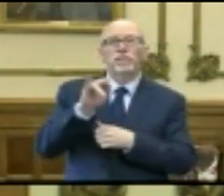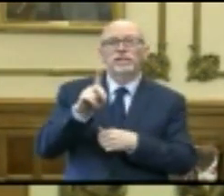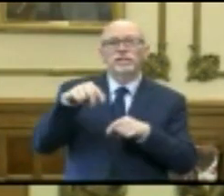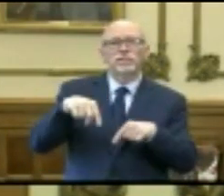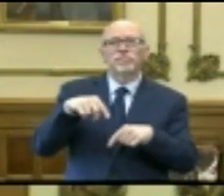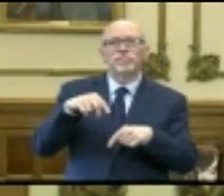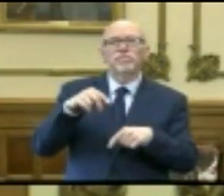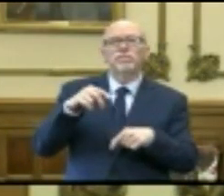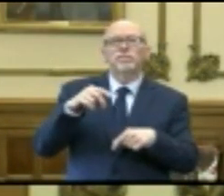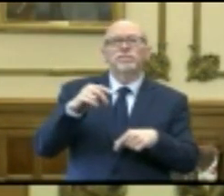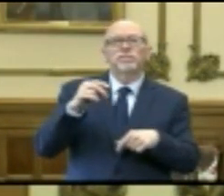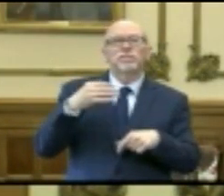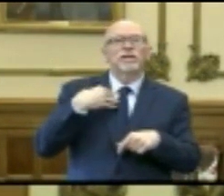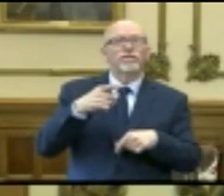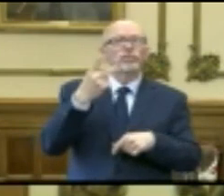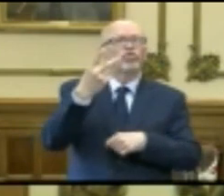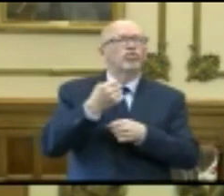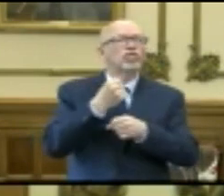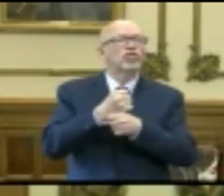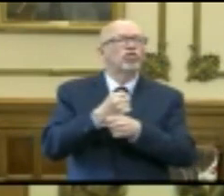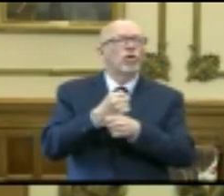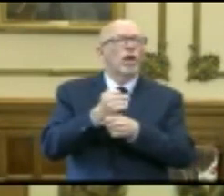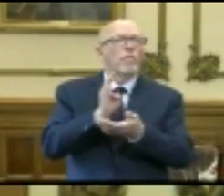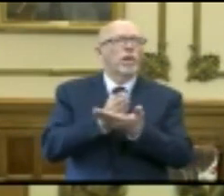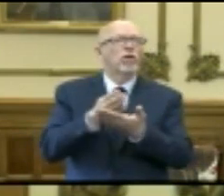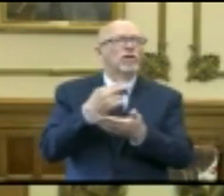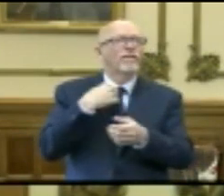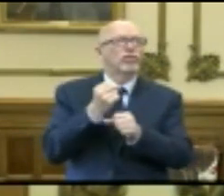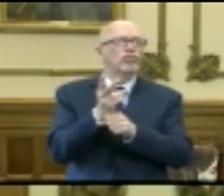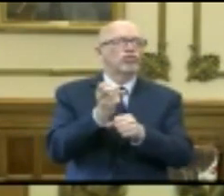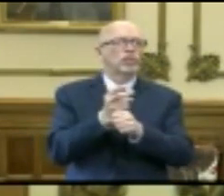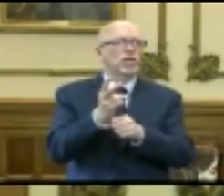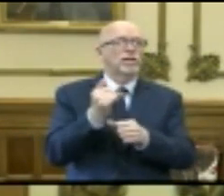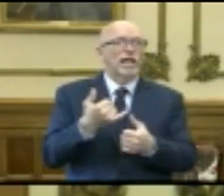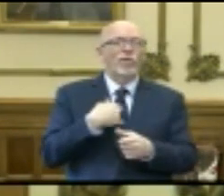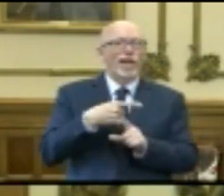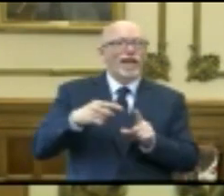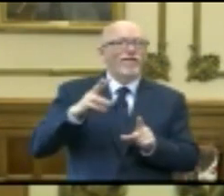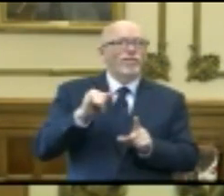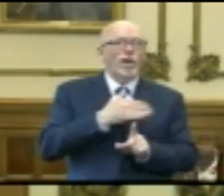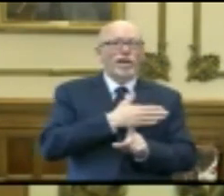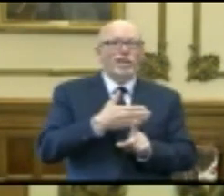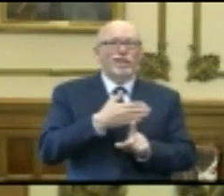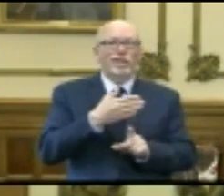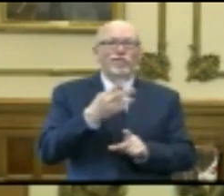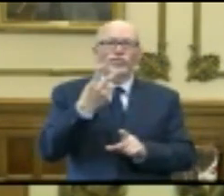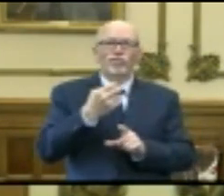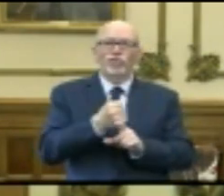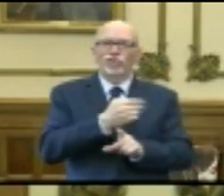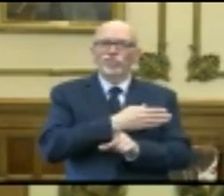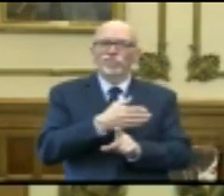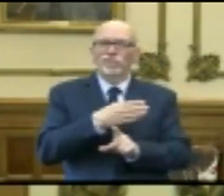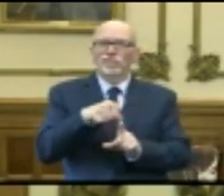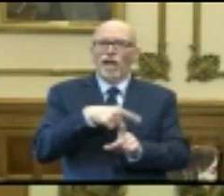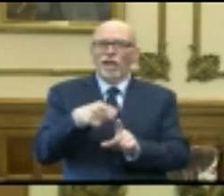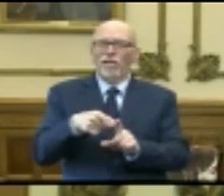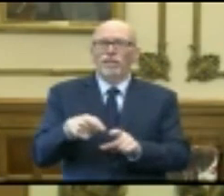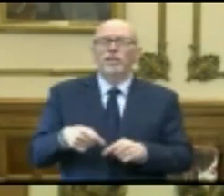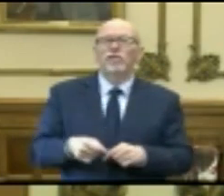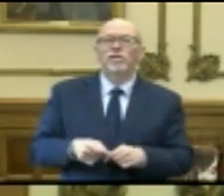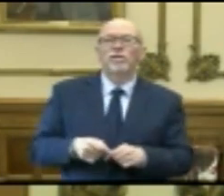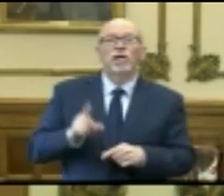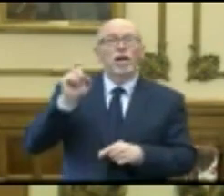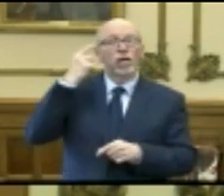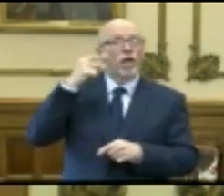does pass a two-year budget, biennial budget, and so we're about halfway through that two-year cycle. The